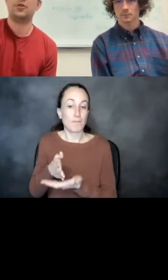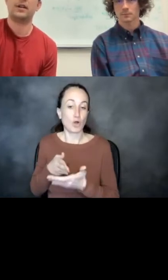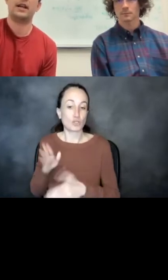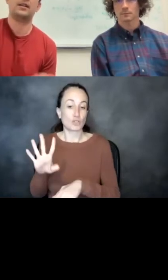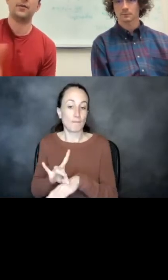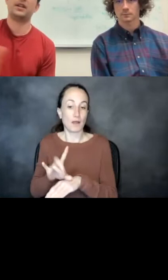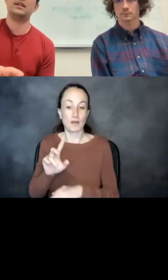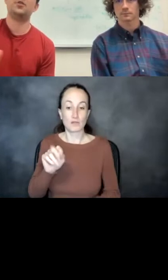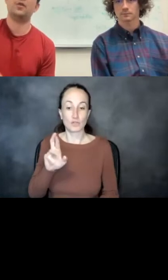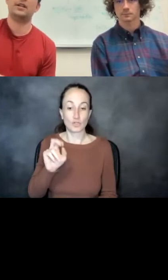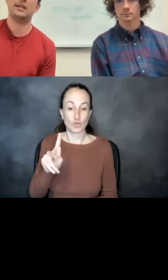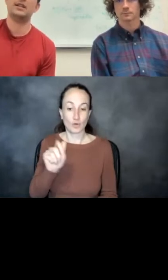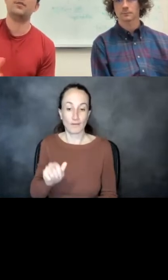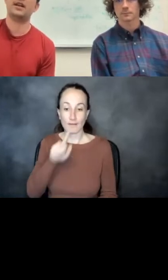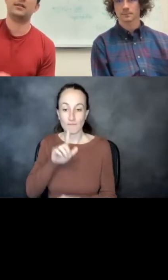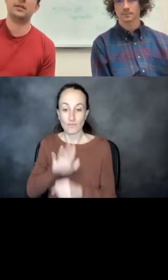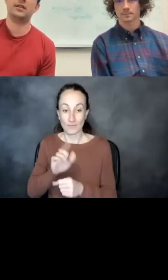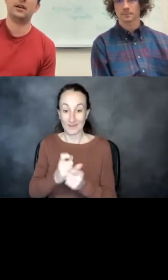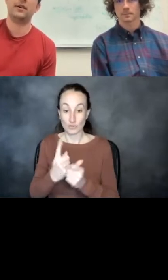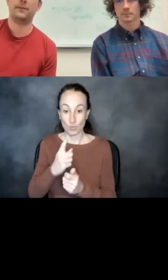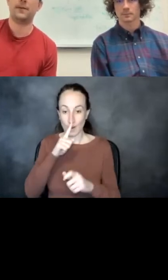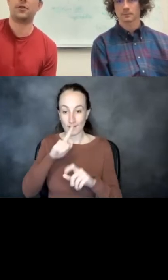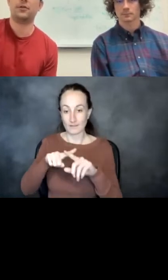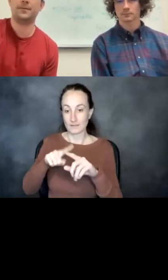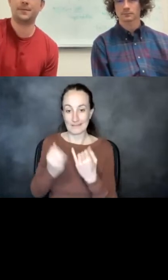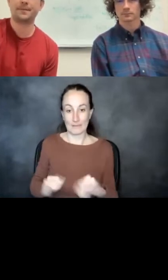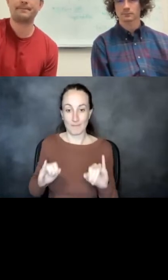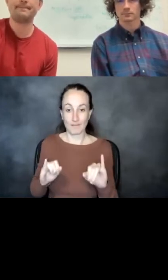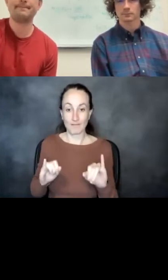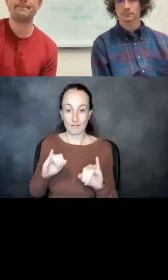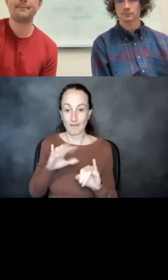TRIC-A, confirming that each one is independently functional.